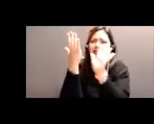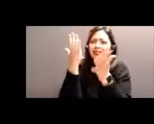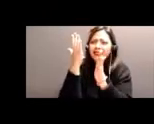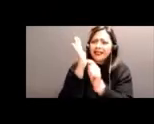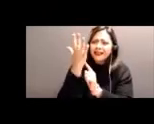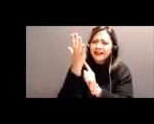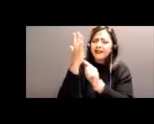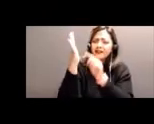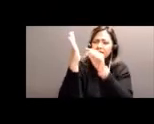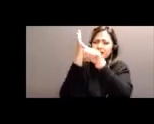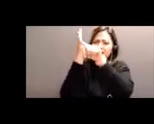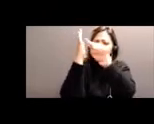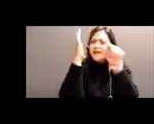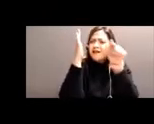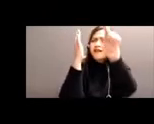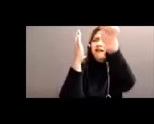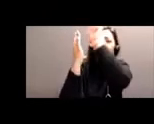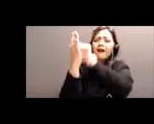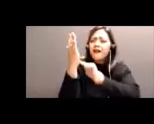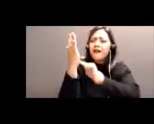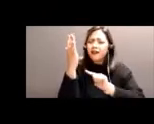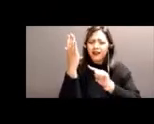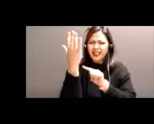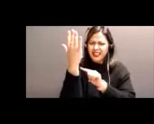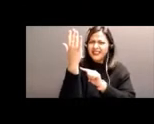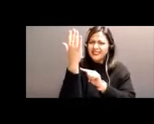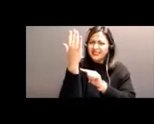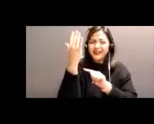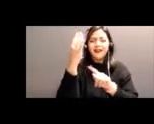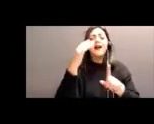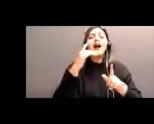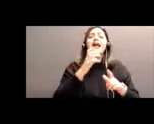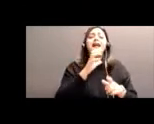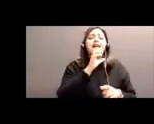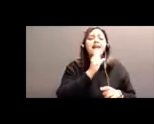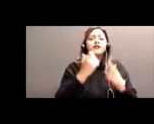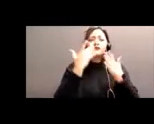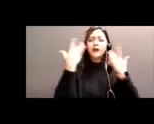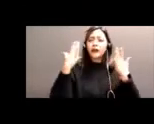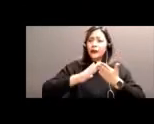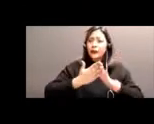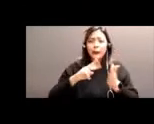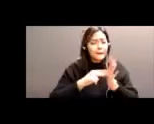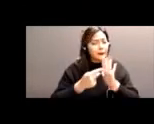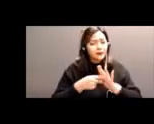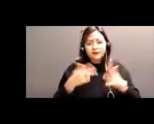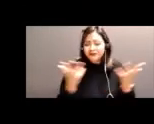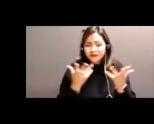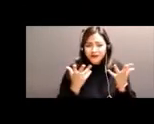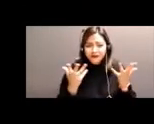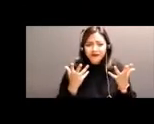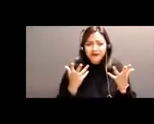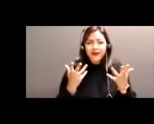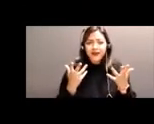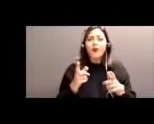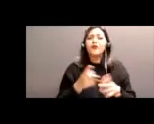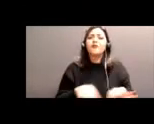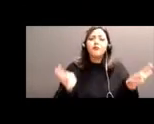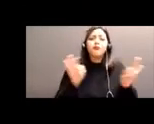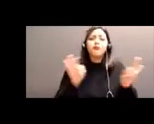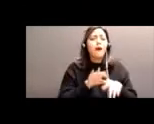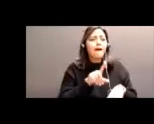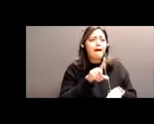What is an age-friendly community? It's creating an age-friendly community by asking me and listening, not